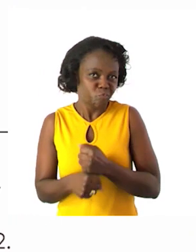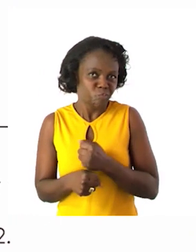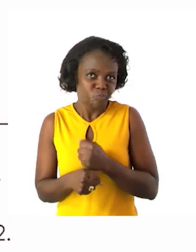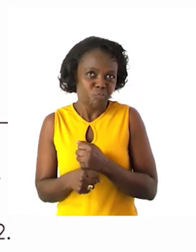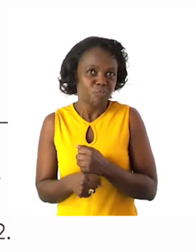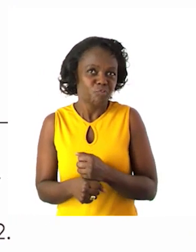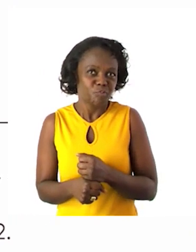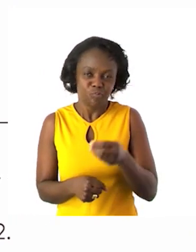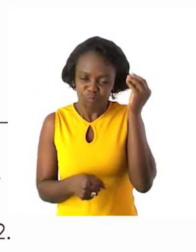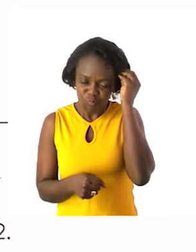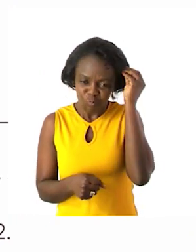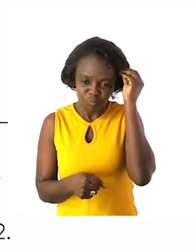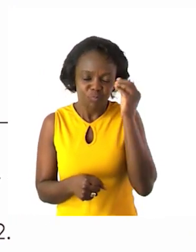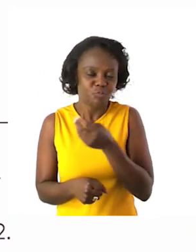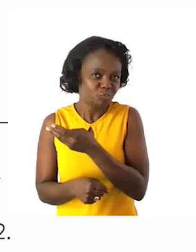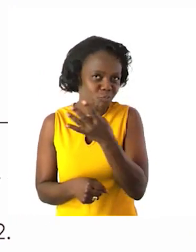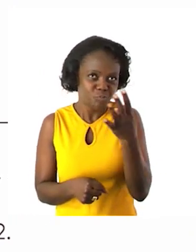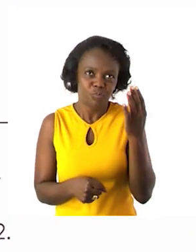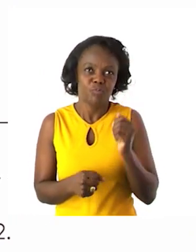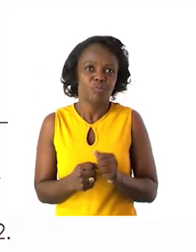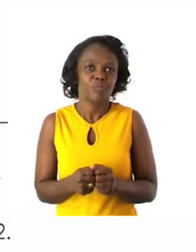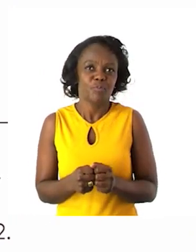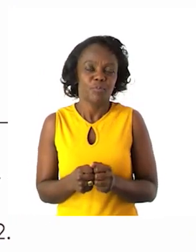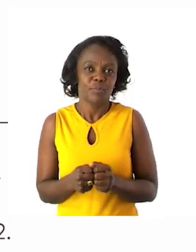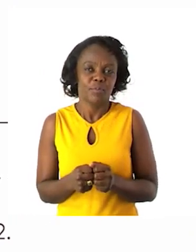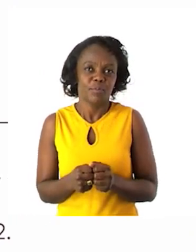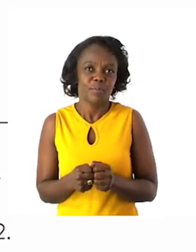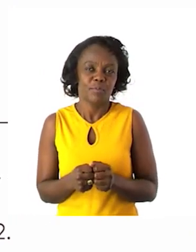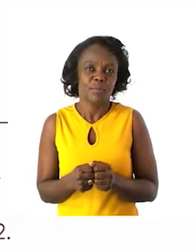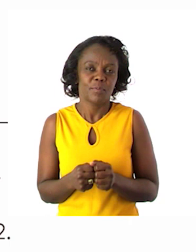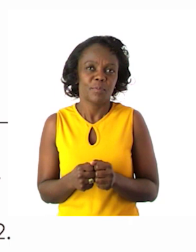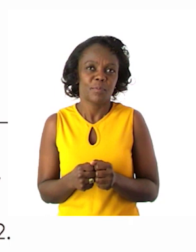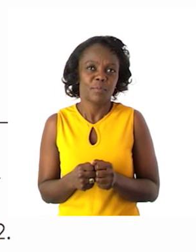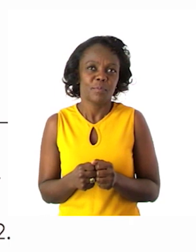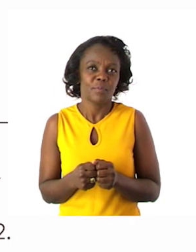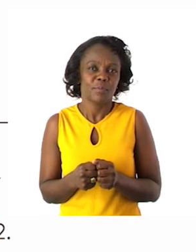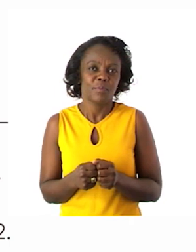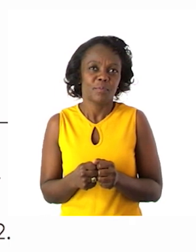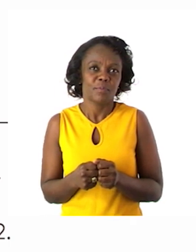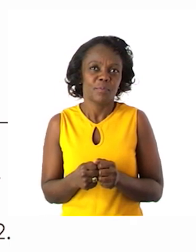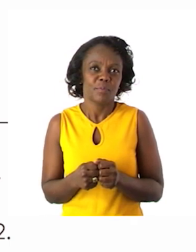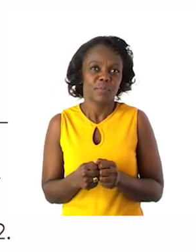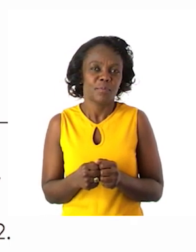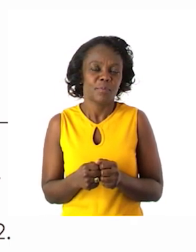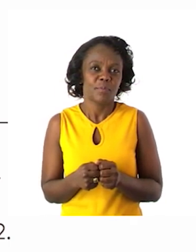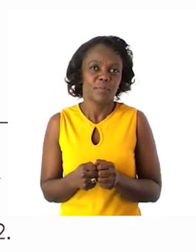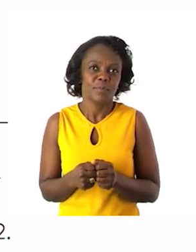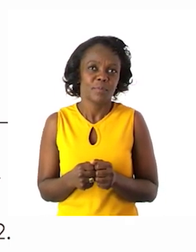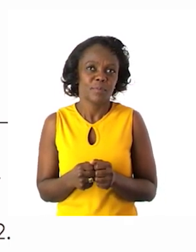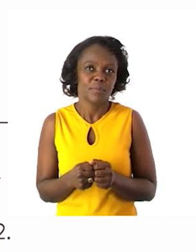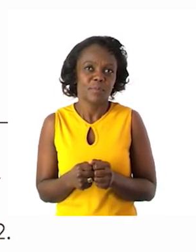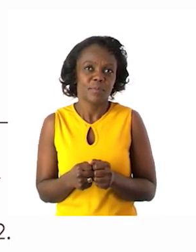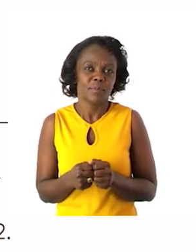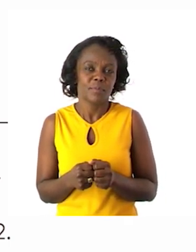learned how to count from 100 up to 200. Therefore this will not be of a big big challenge that you